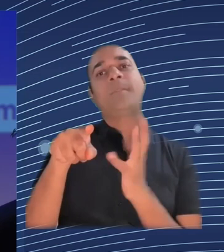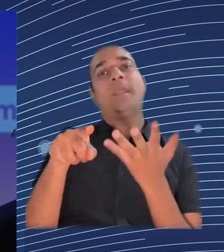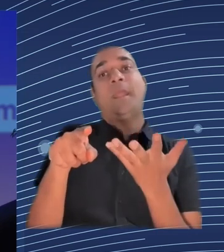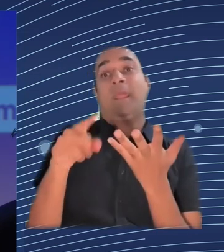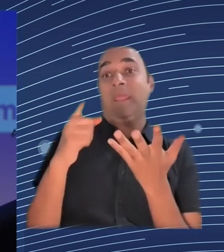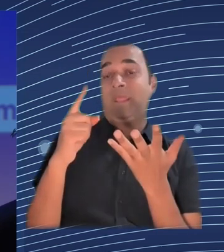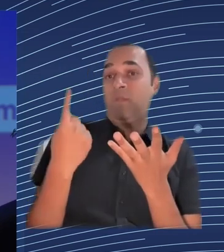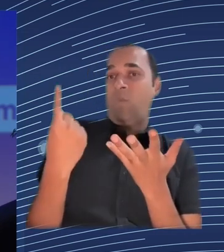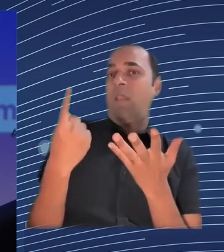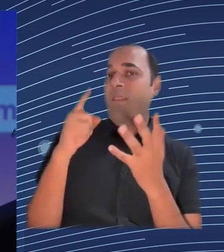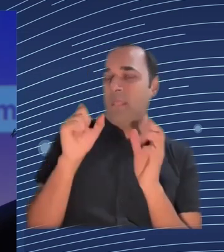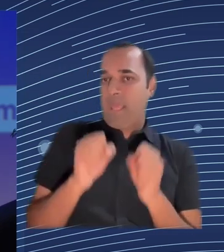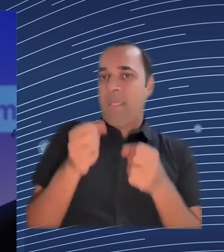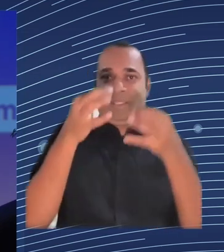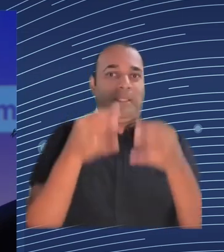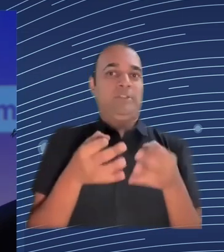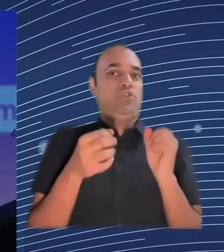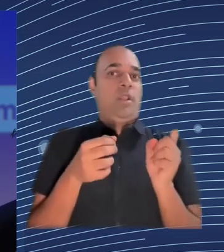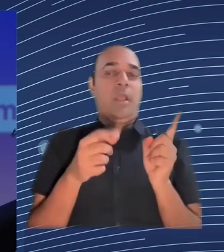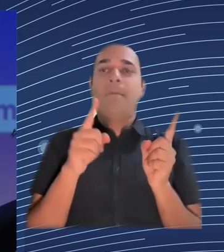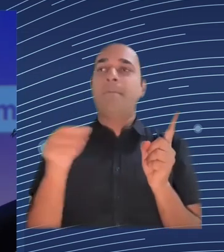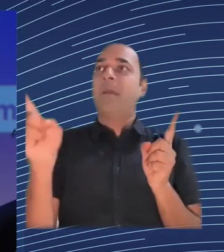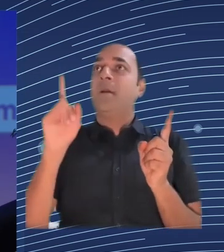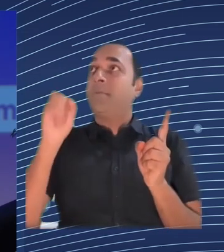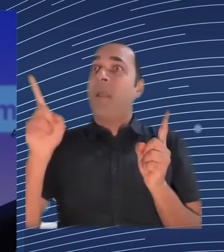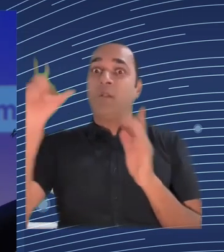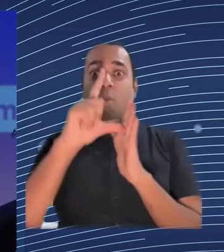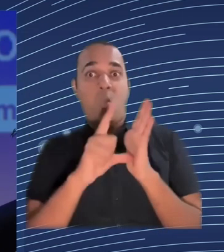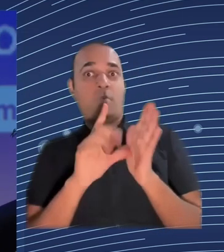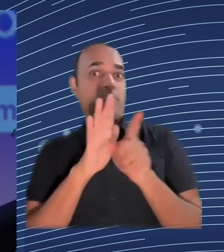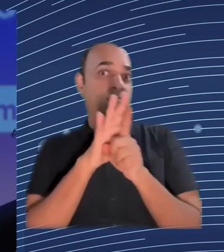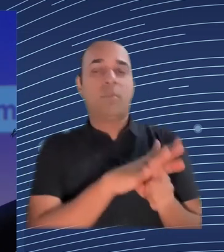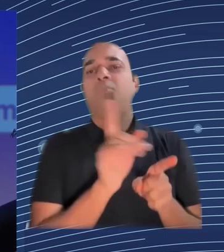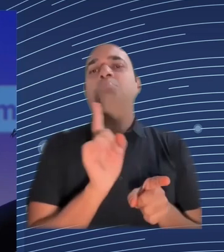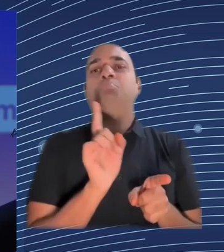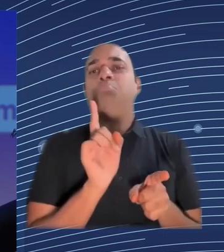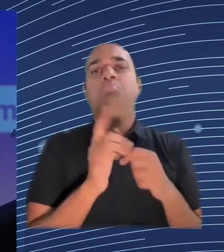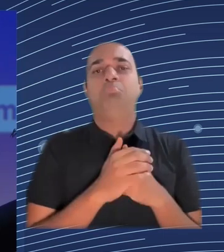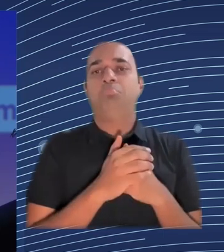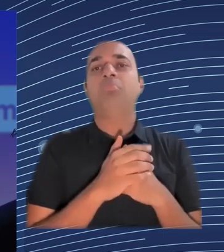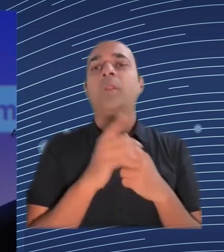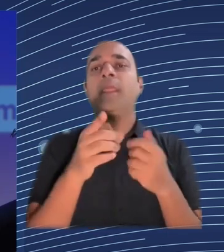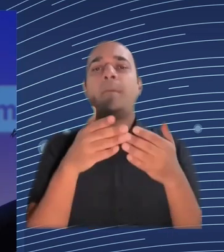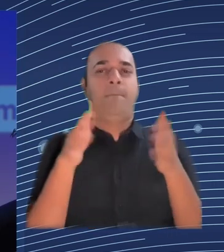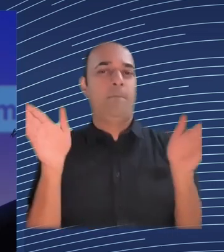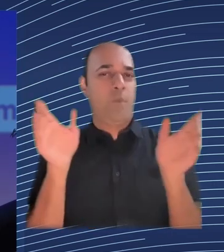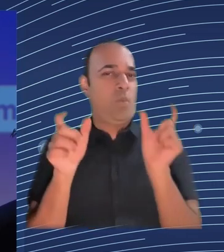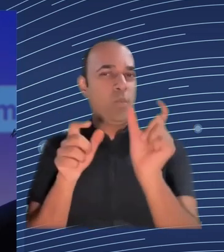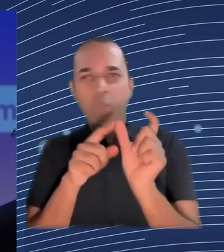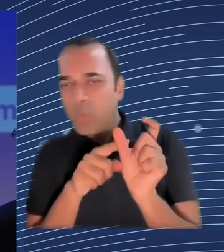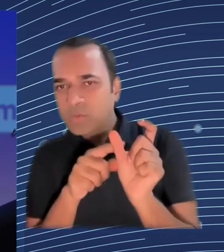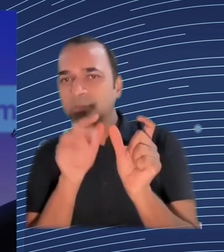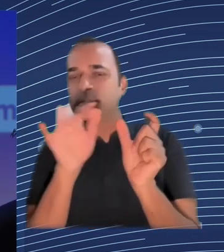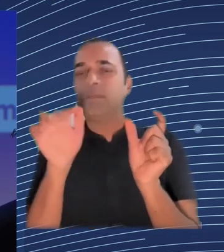and also the rules of the algorithm the algorithm is using to make decisions also the parameters